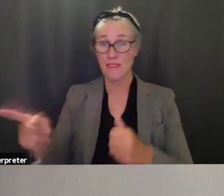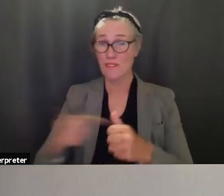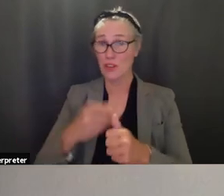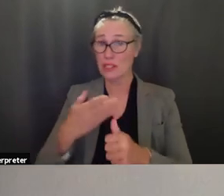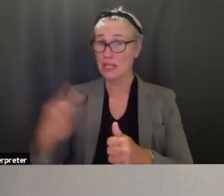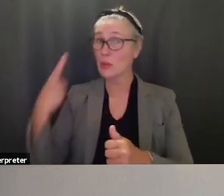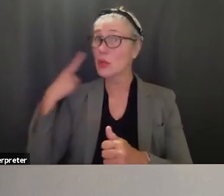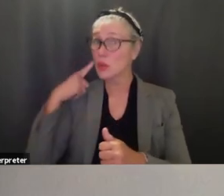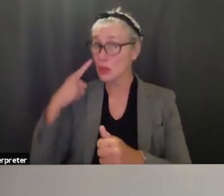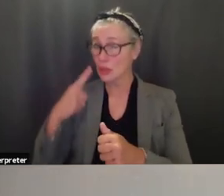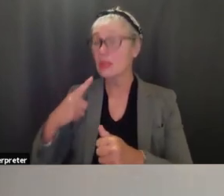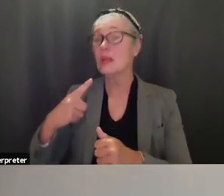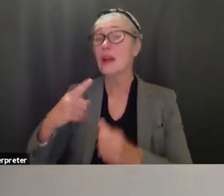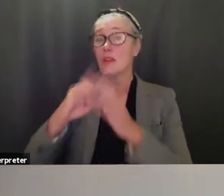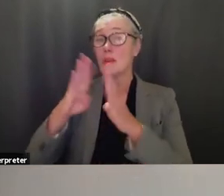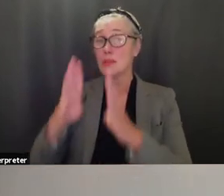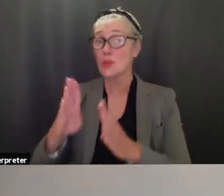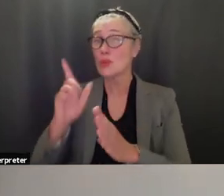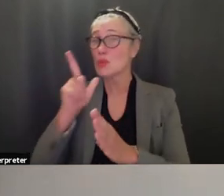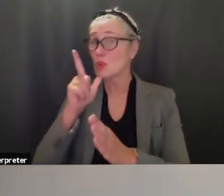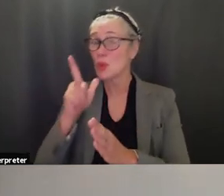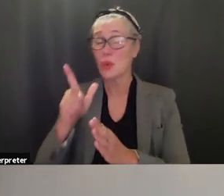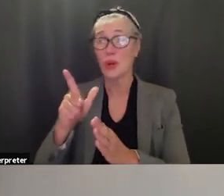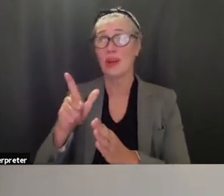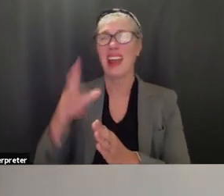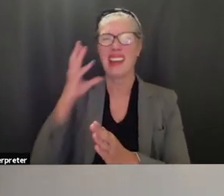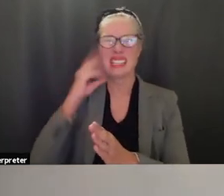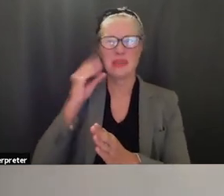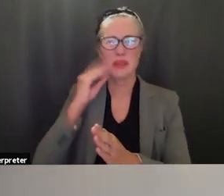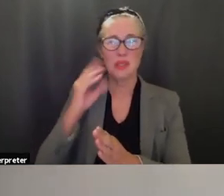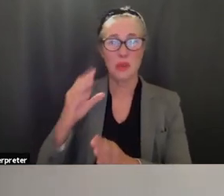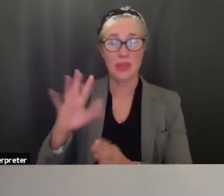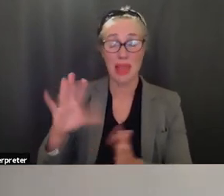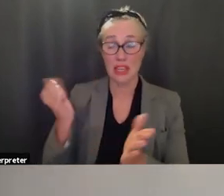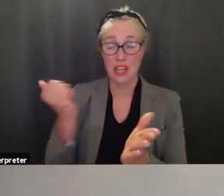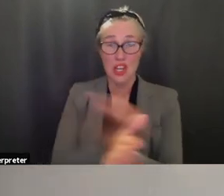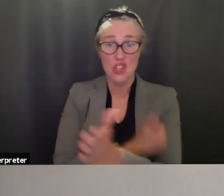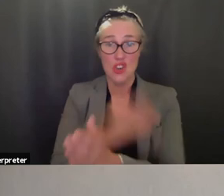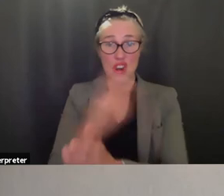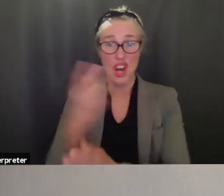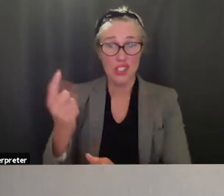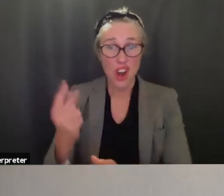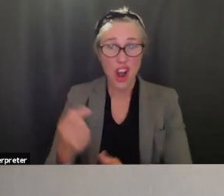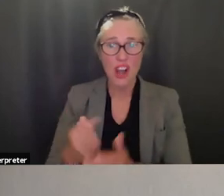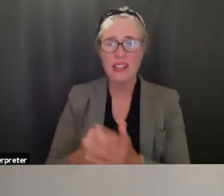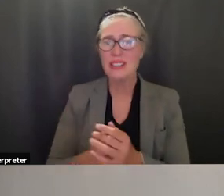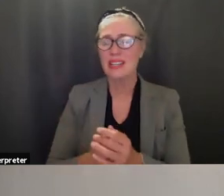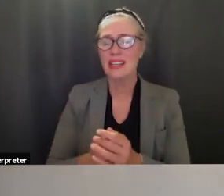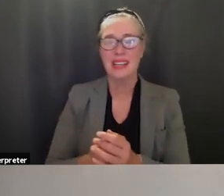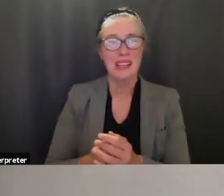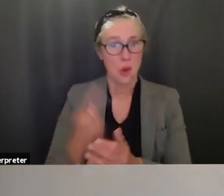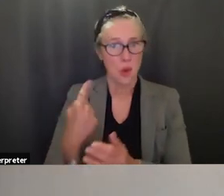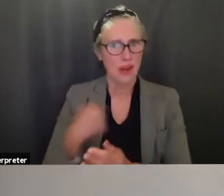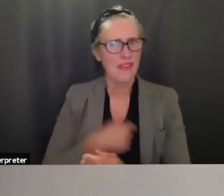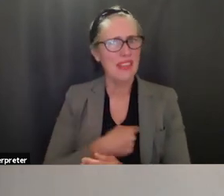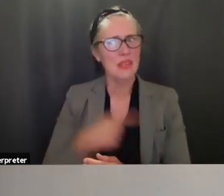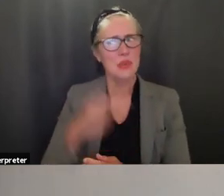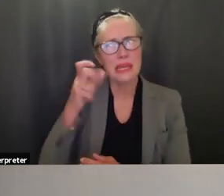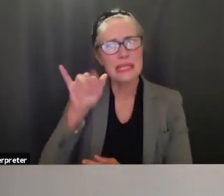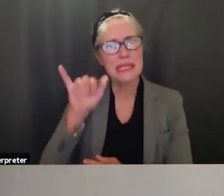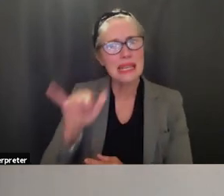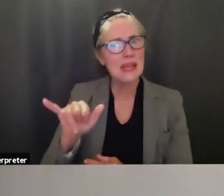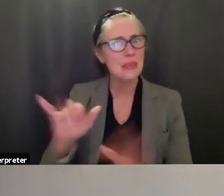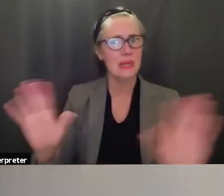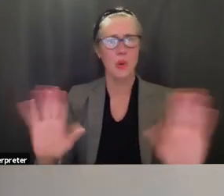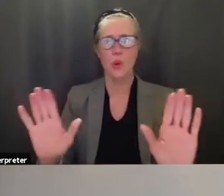were impacted by the the drug dogs and how passionate they were you know with regards that was one of the things that the board definitely said that we would not be